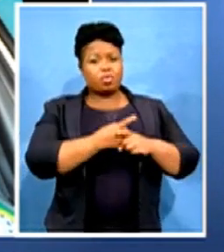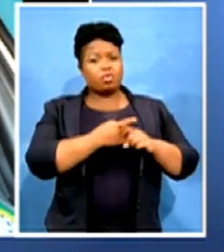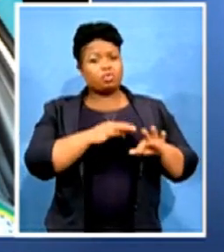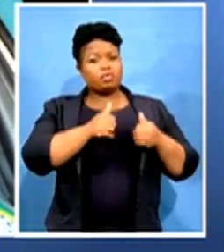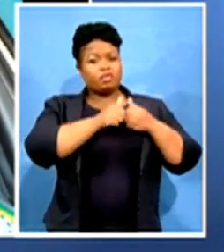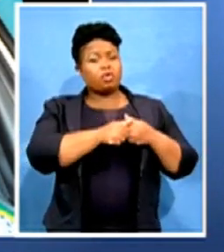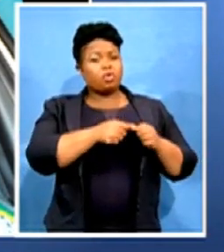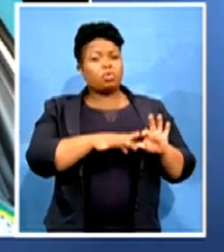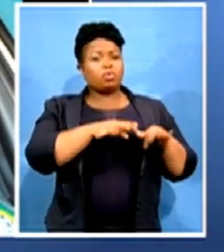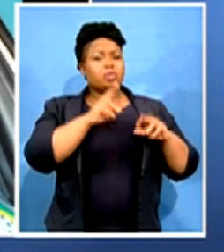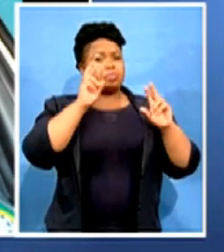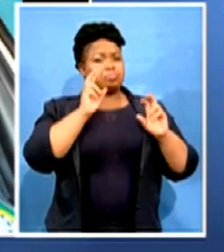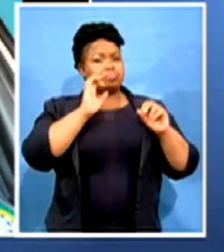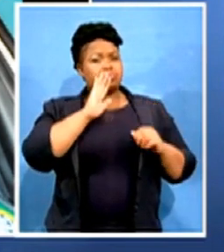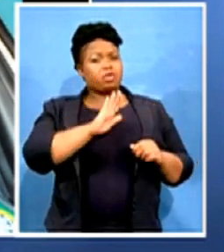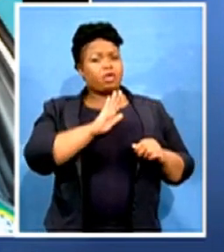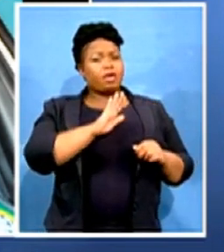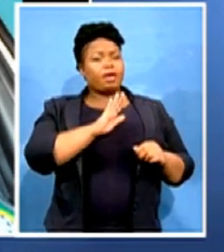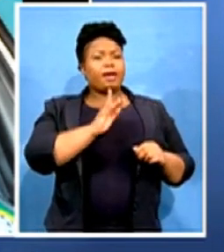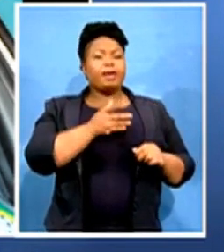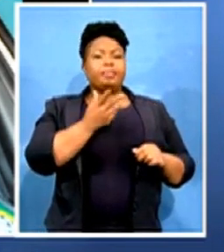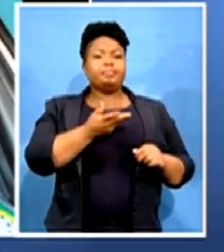by the committee.